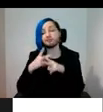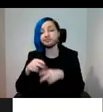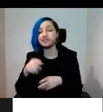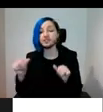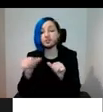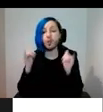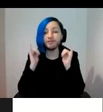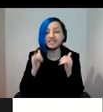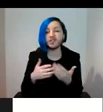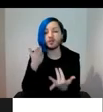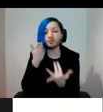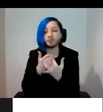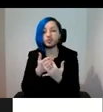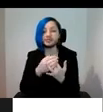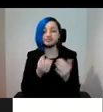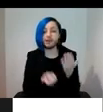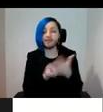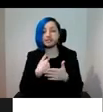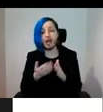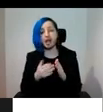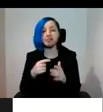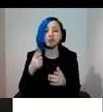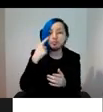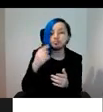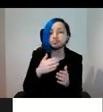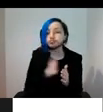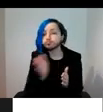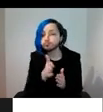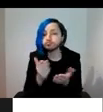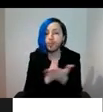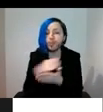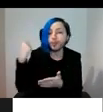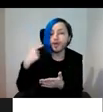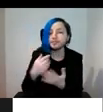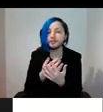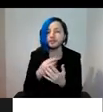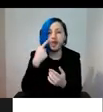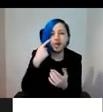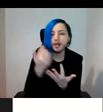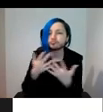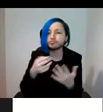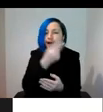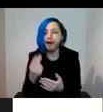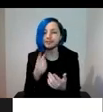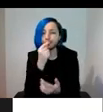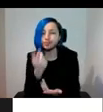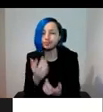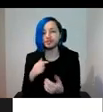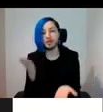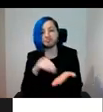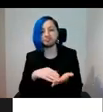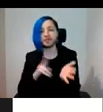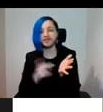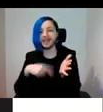I sort of crisscrossed through London, packing in as many art shows as I could. And so I ended up at the V&A,